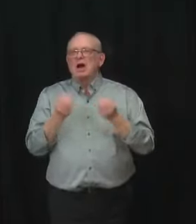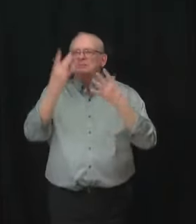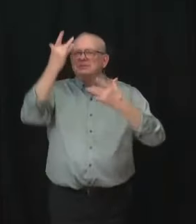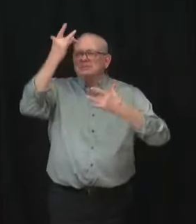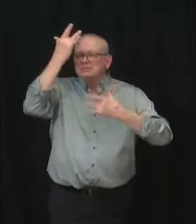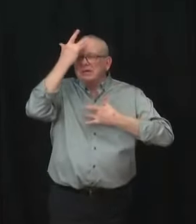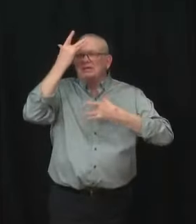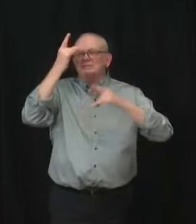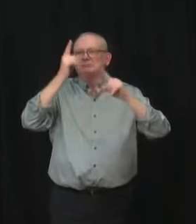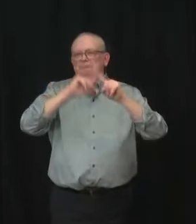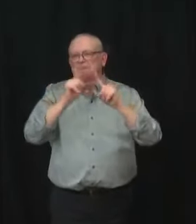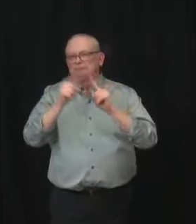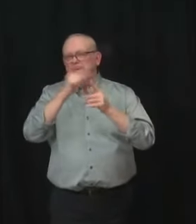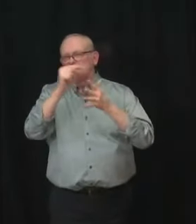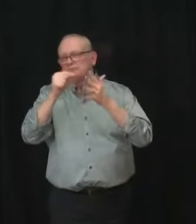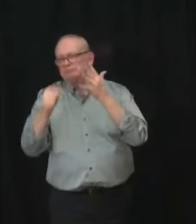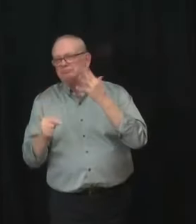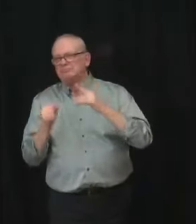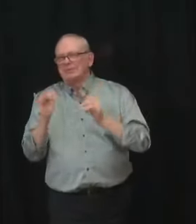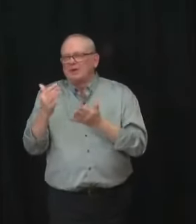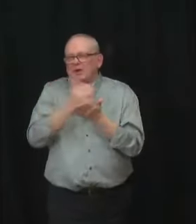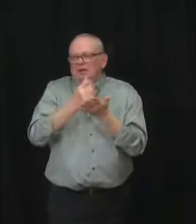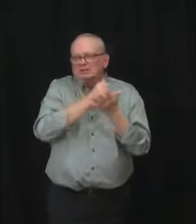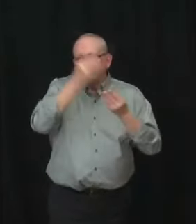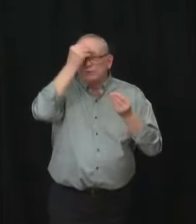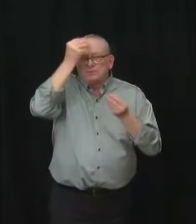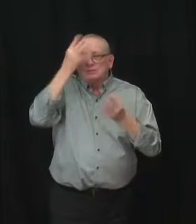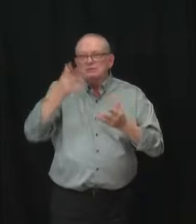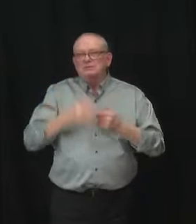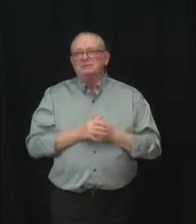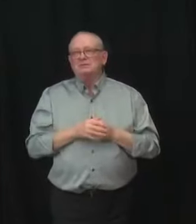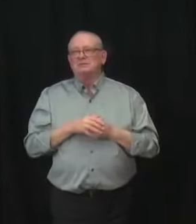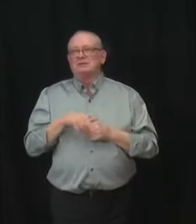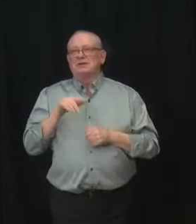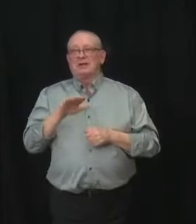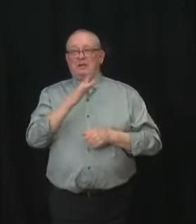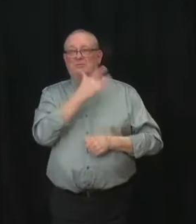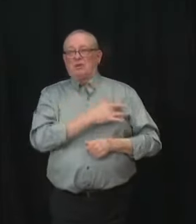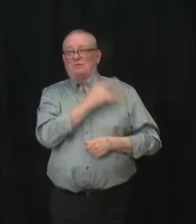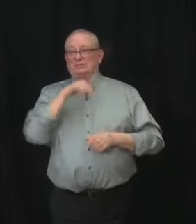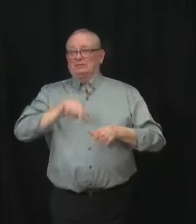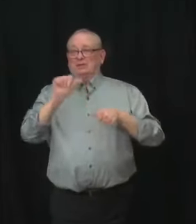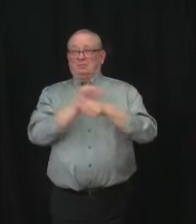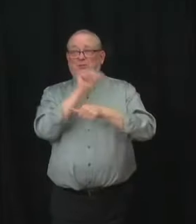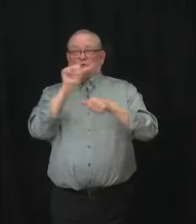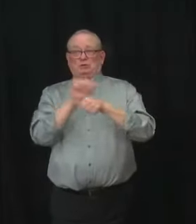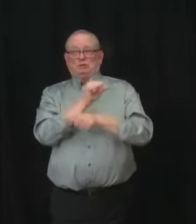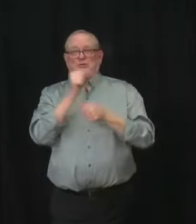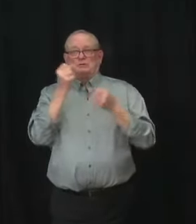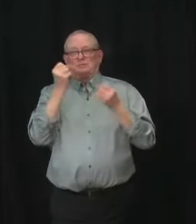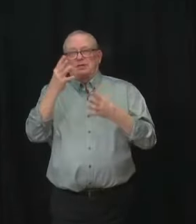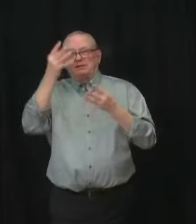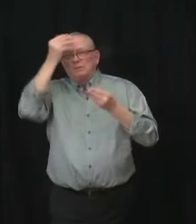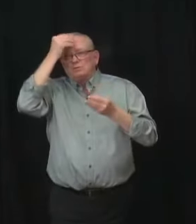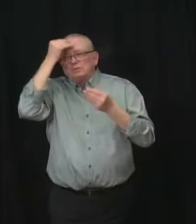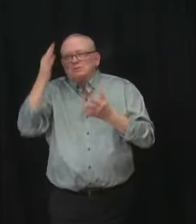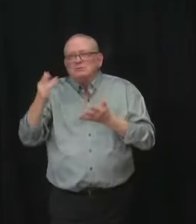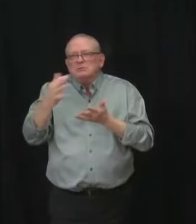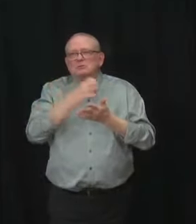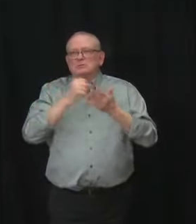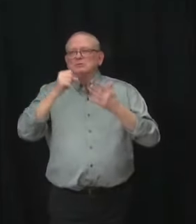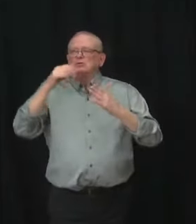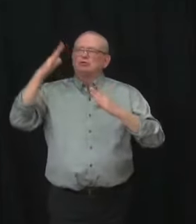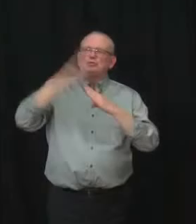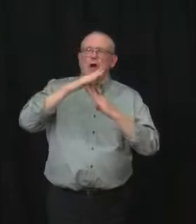Alberta reports some of the best information of any jurisdiction in the country, but the pandemic is straining every part